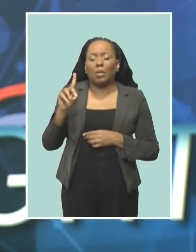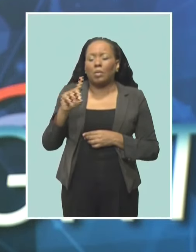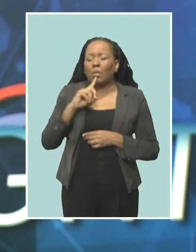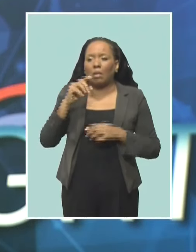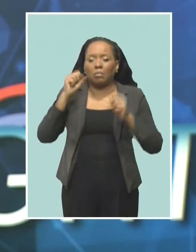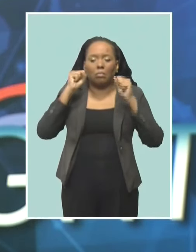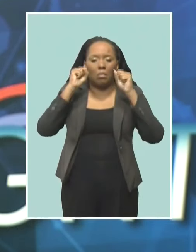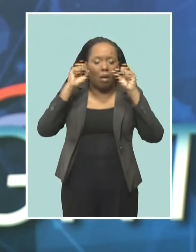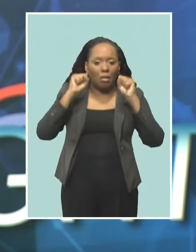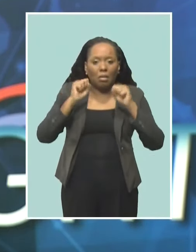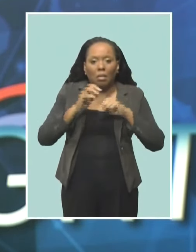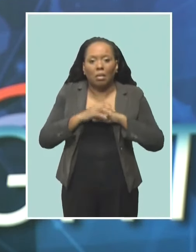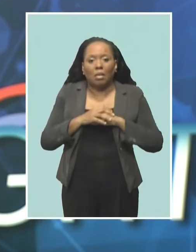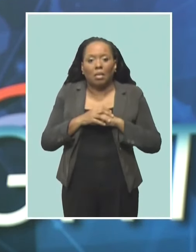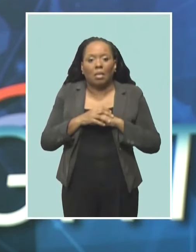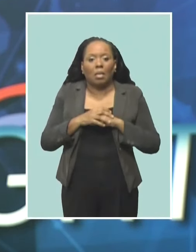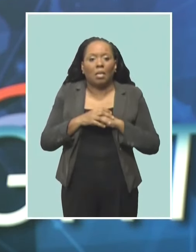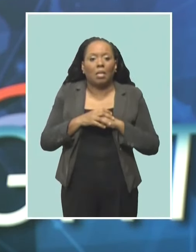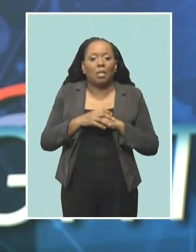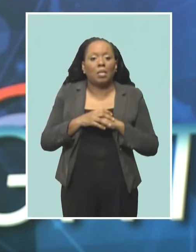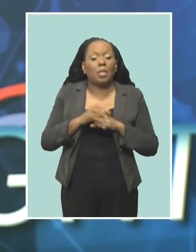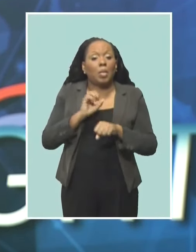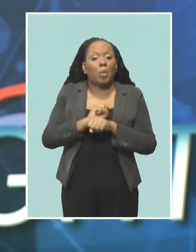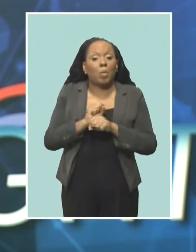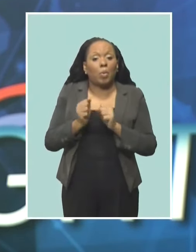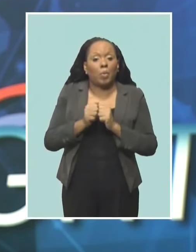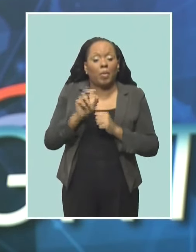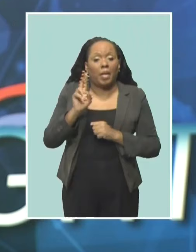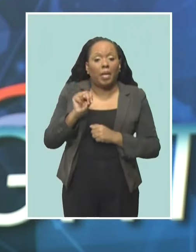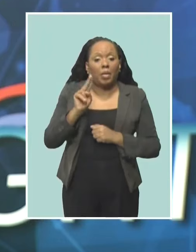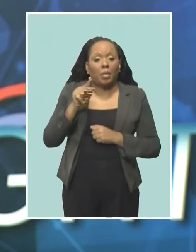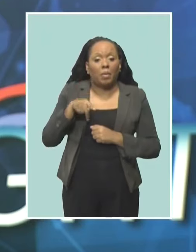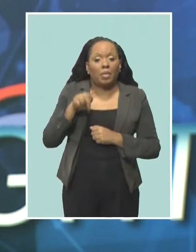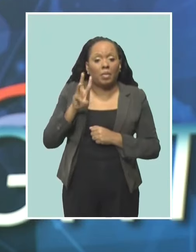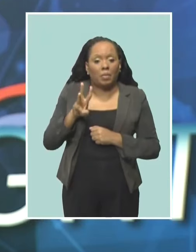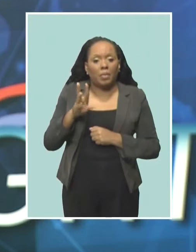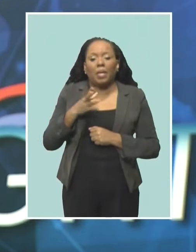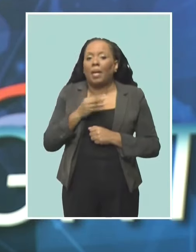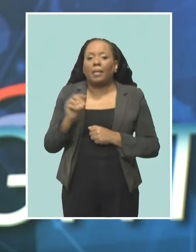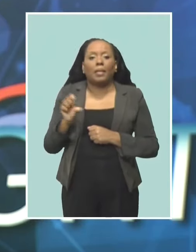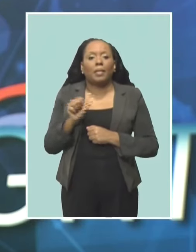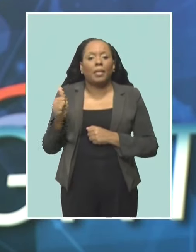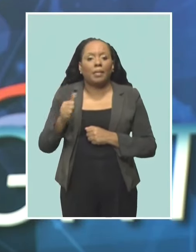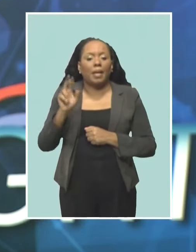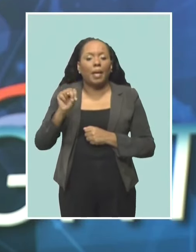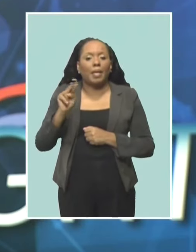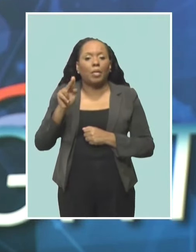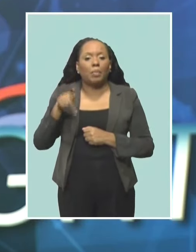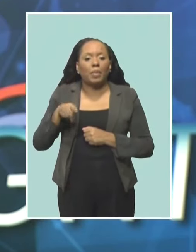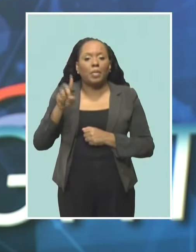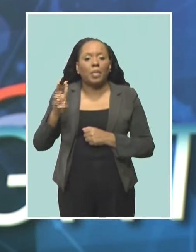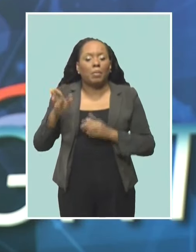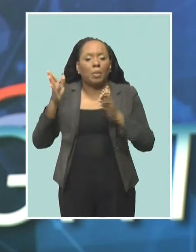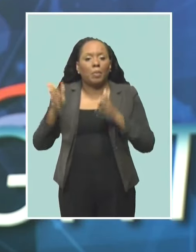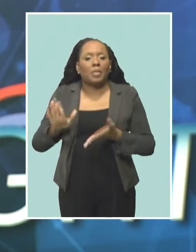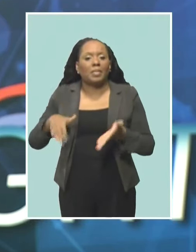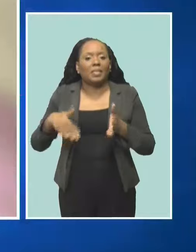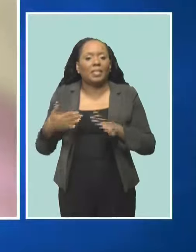passed away just weeks after the death of his successor Dennis Clark. Wendy Burke reports.